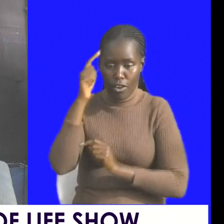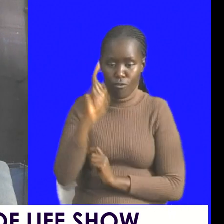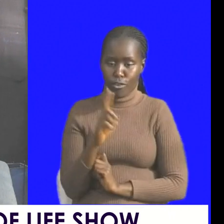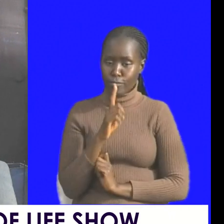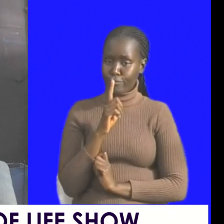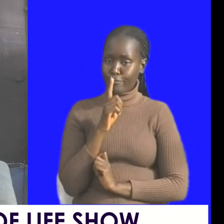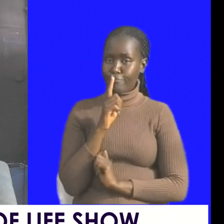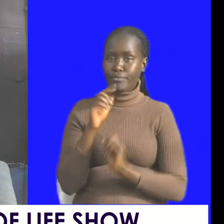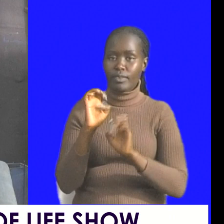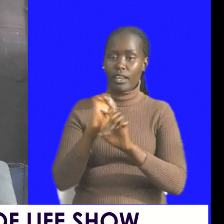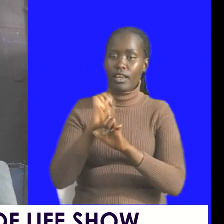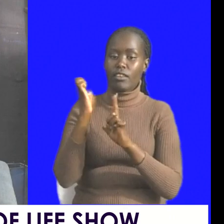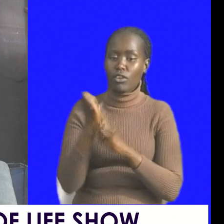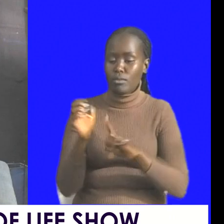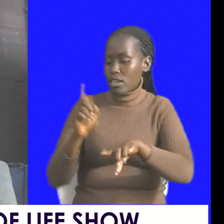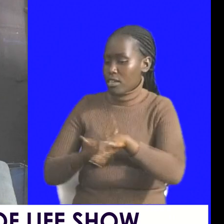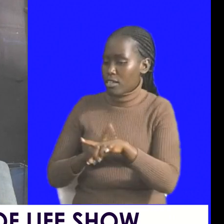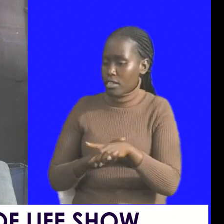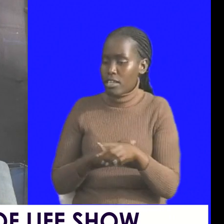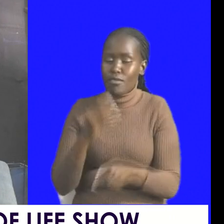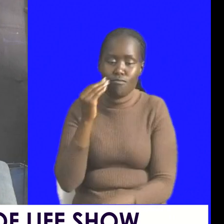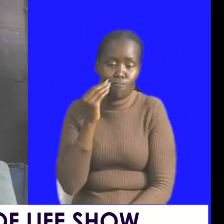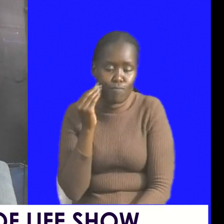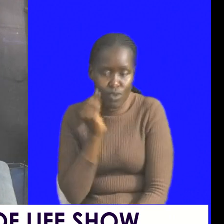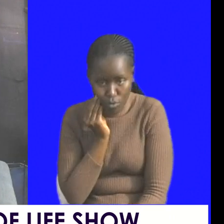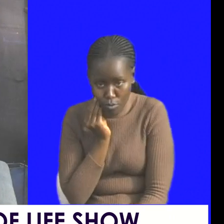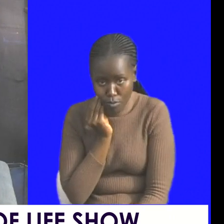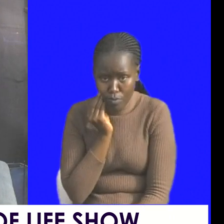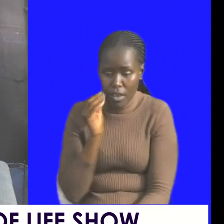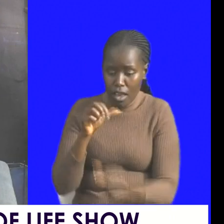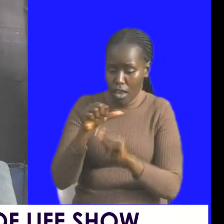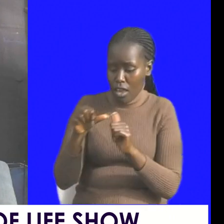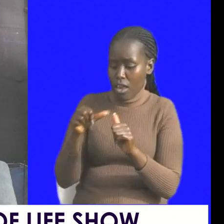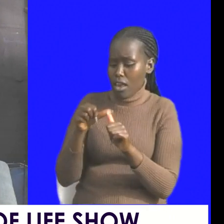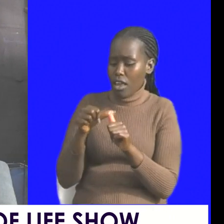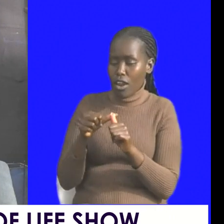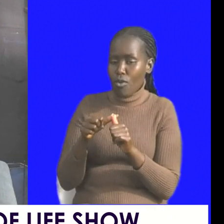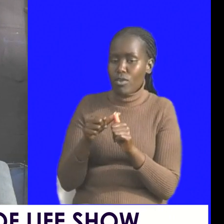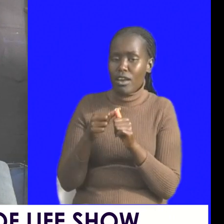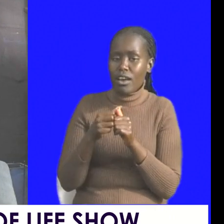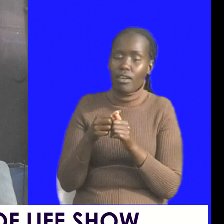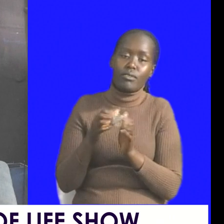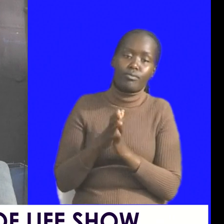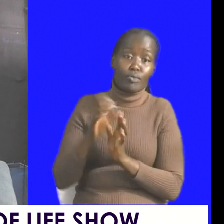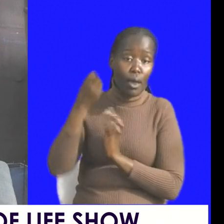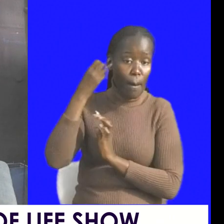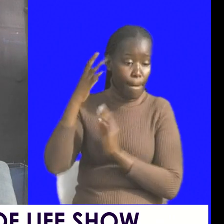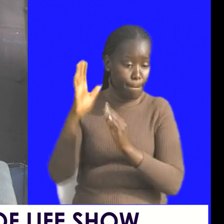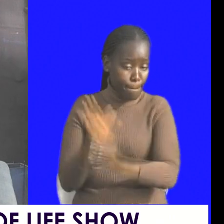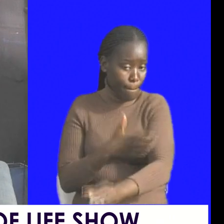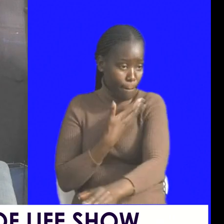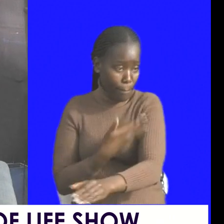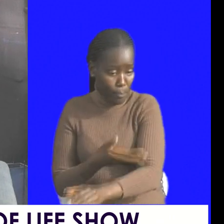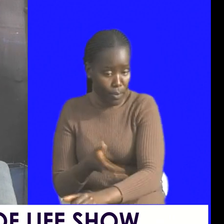you know when you're around honking when you're around loud music when you're around